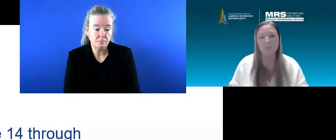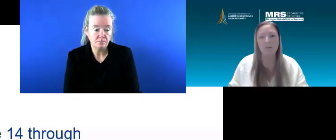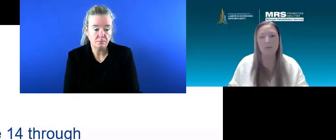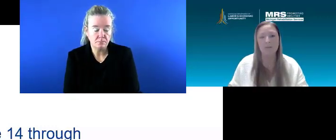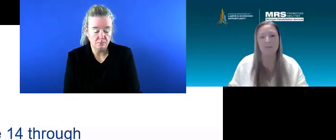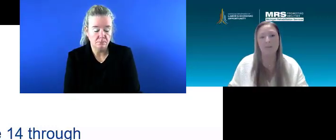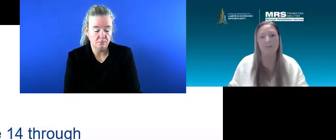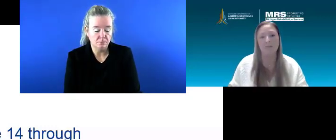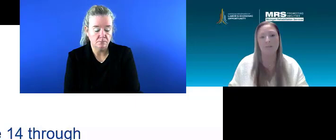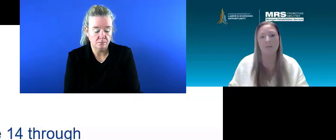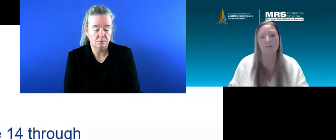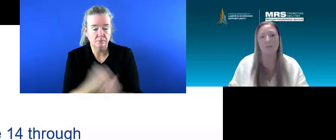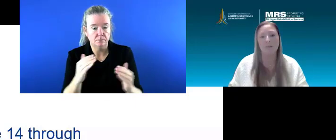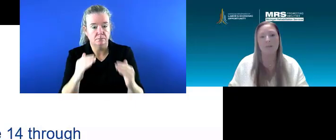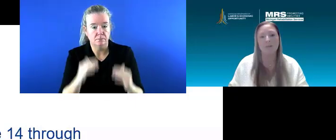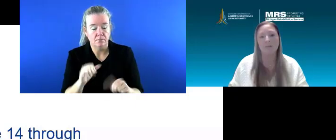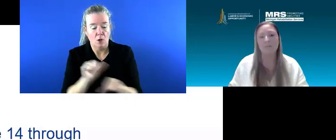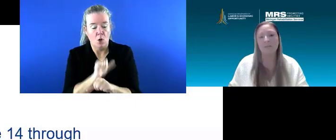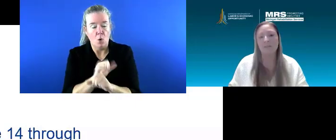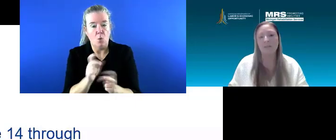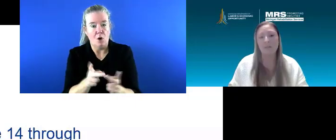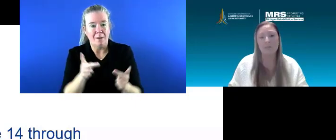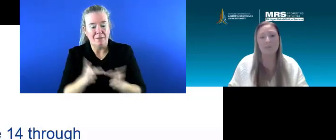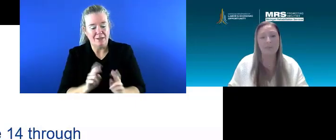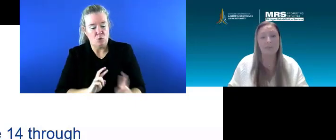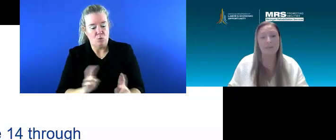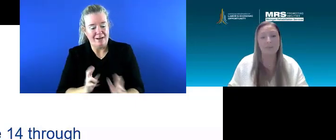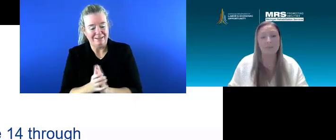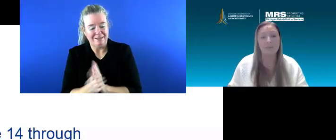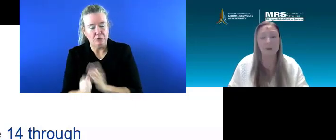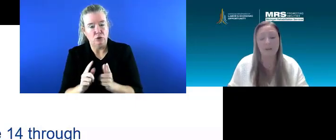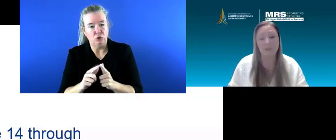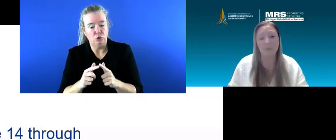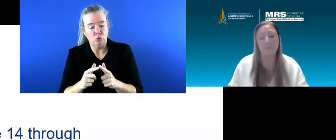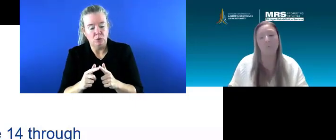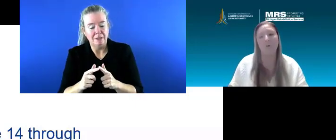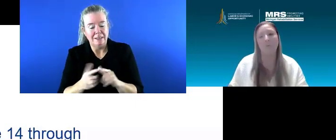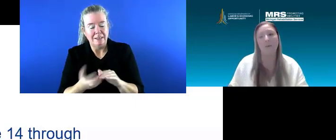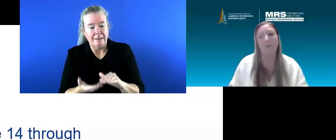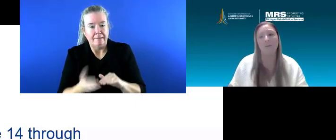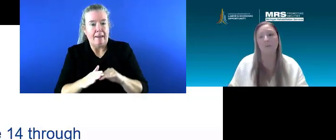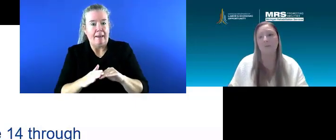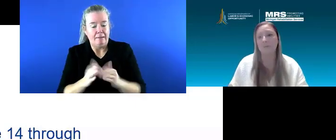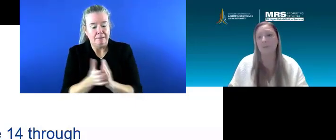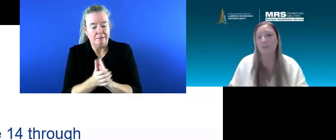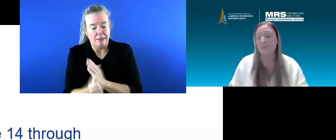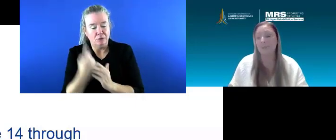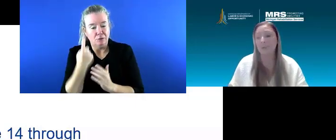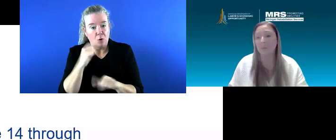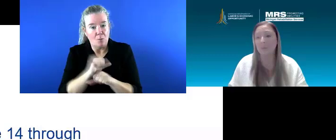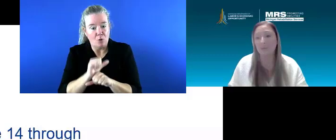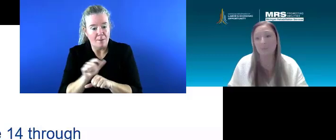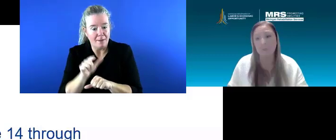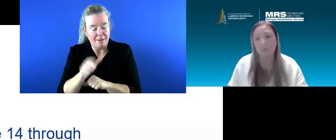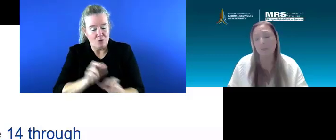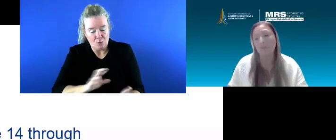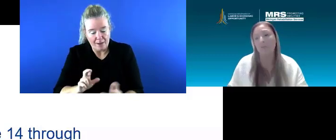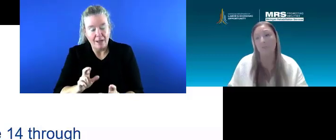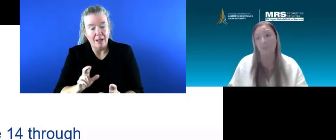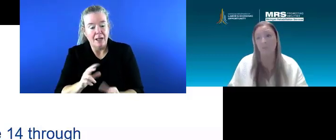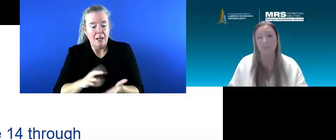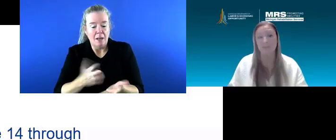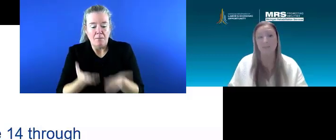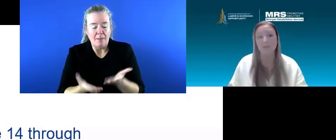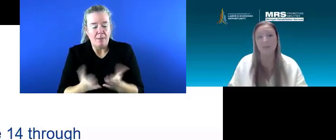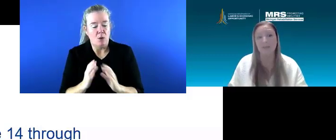Workplace readiness skills. Workplace is to gain those skills to be ready for employment. So sometimes we're working on communication